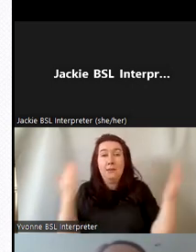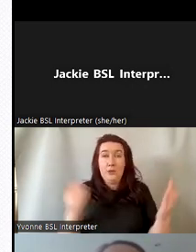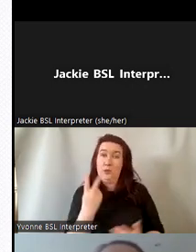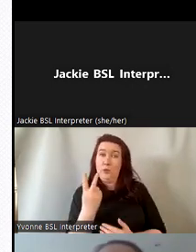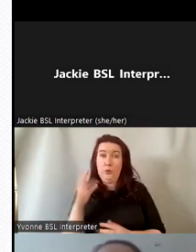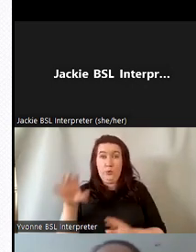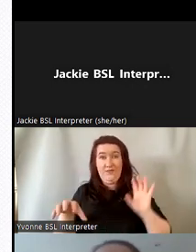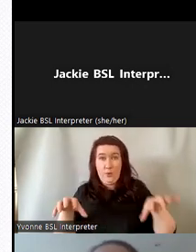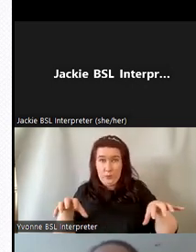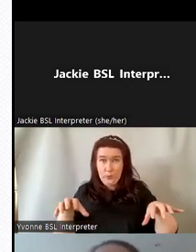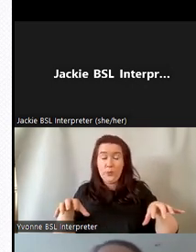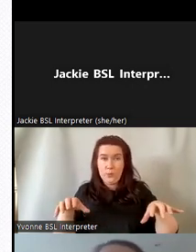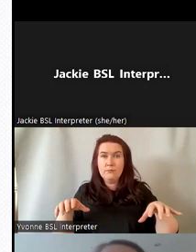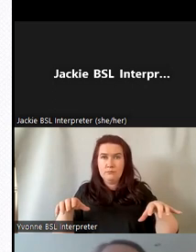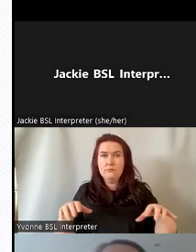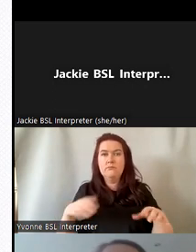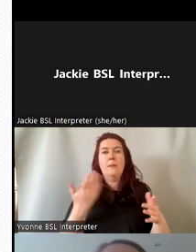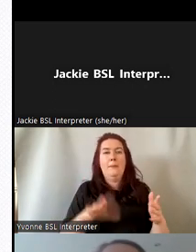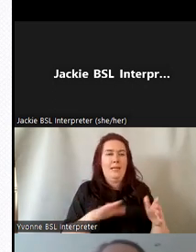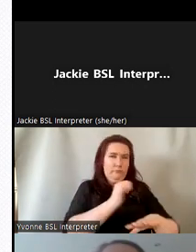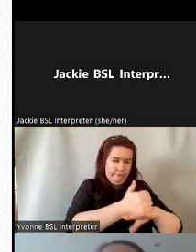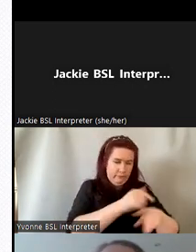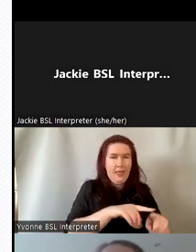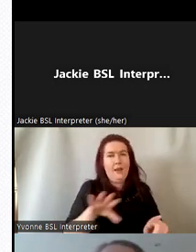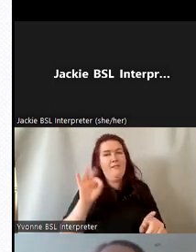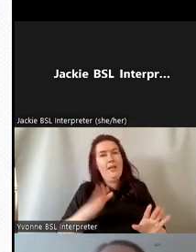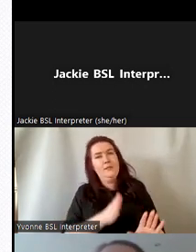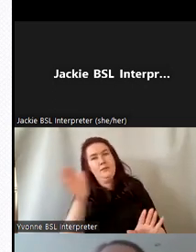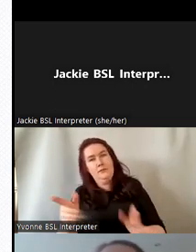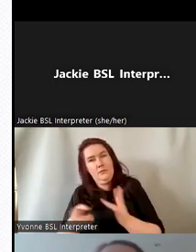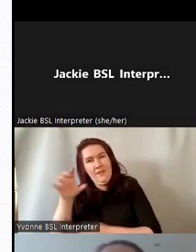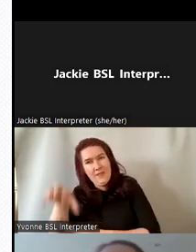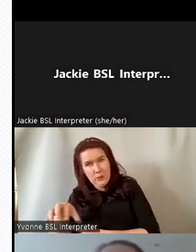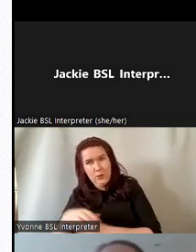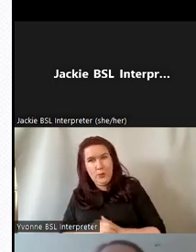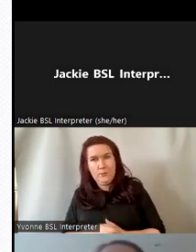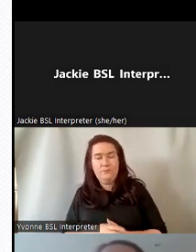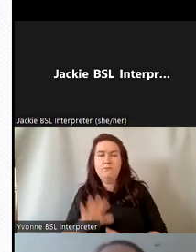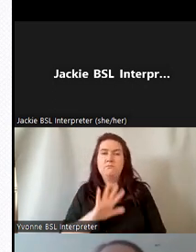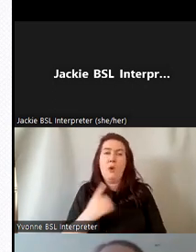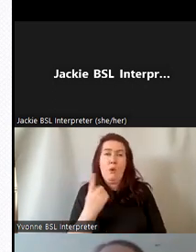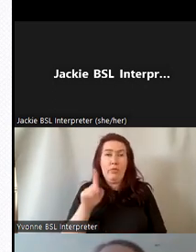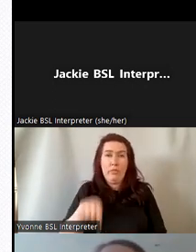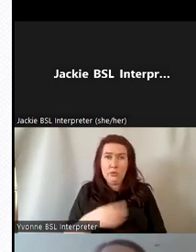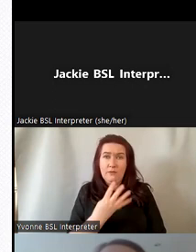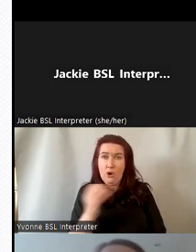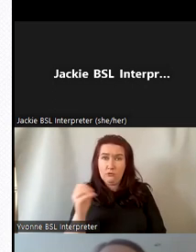it was invited to another another venue and around 1400 visitors and attended